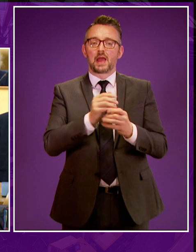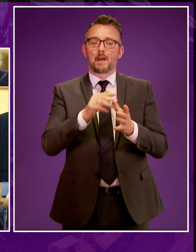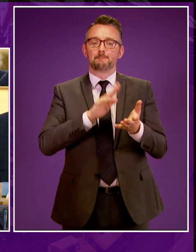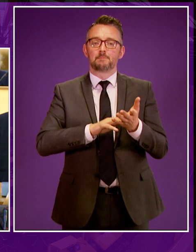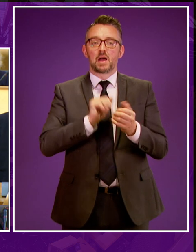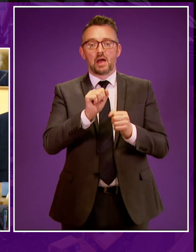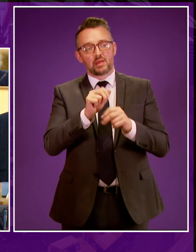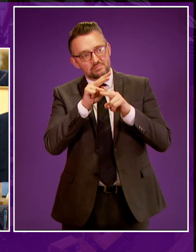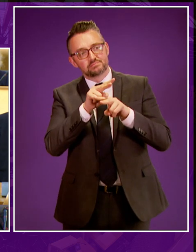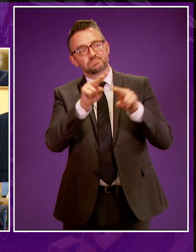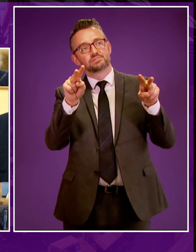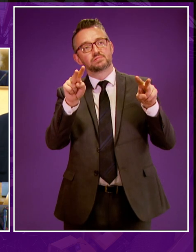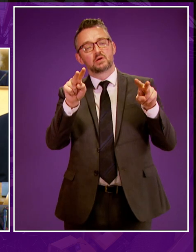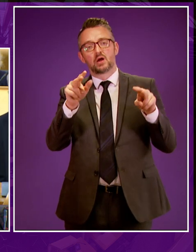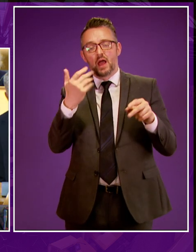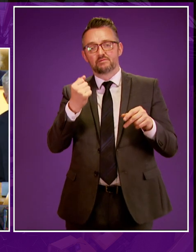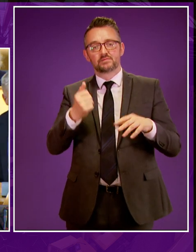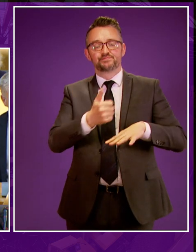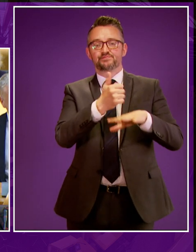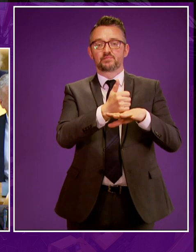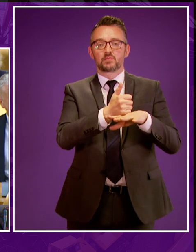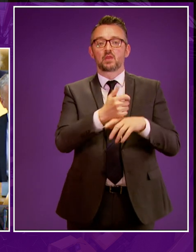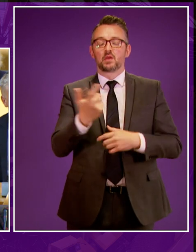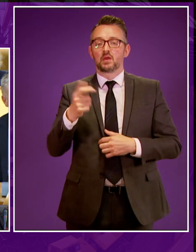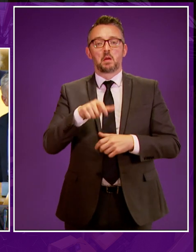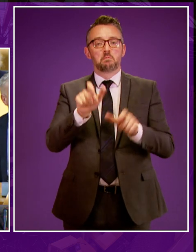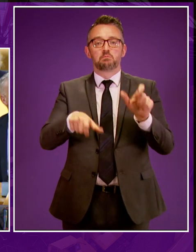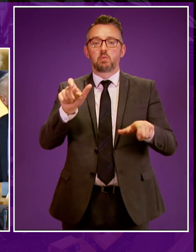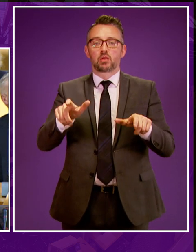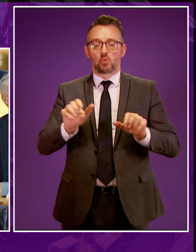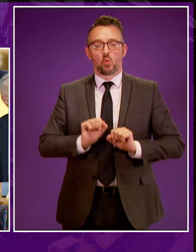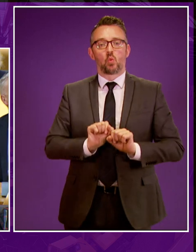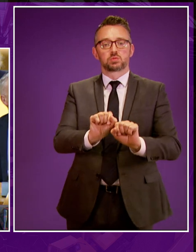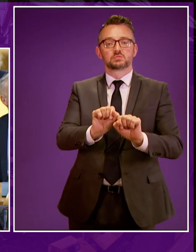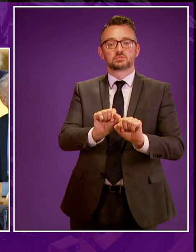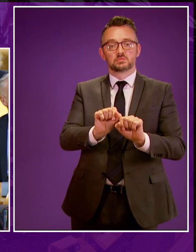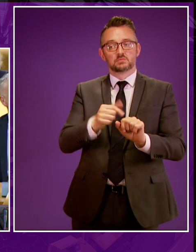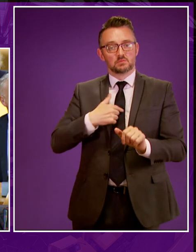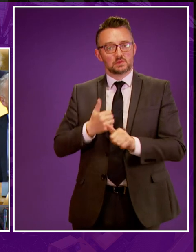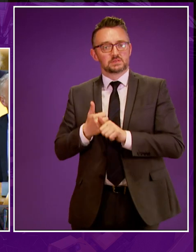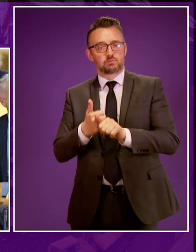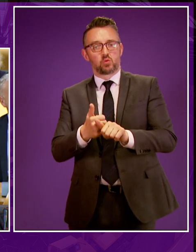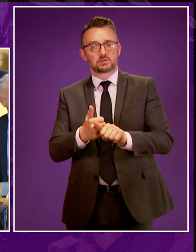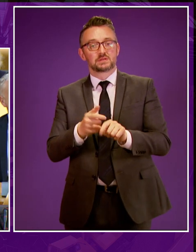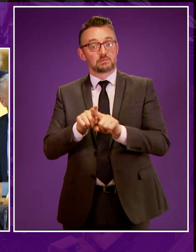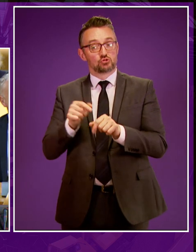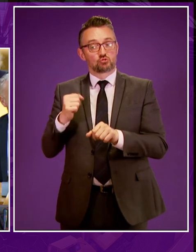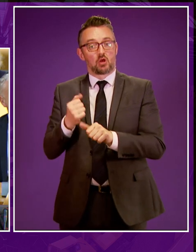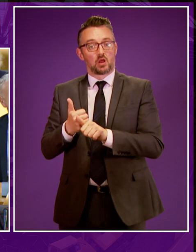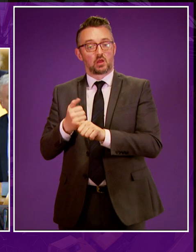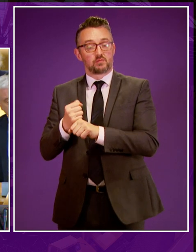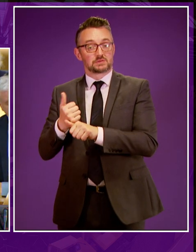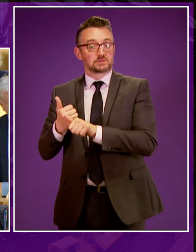-wide vision to be brought to life. Public ownership of renewables is supported by Scottish Labour, as it is by the Scottish Government.